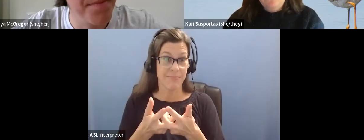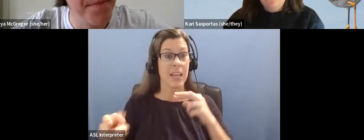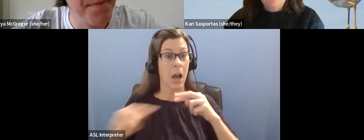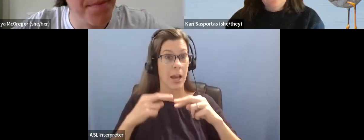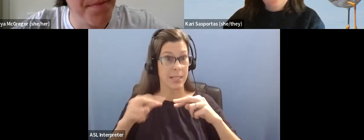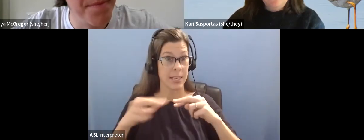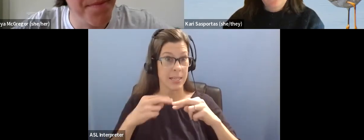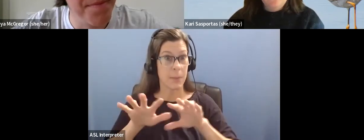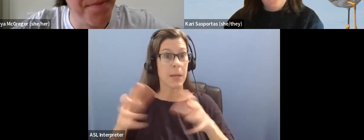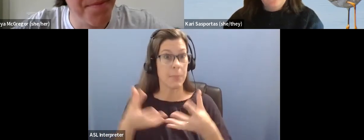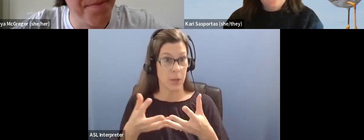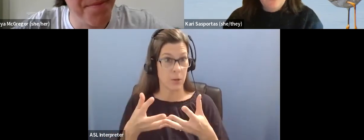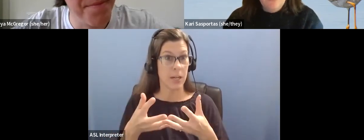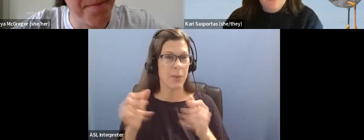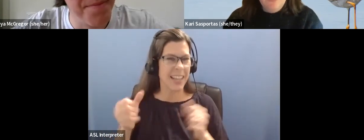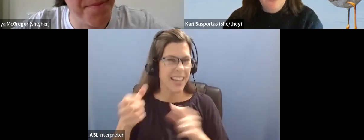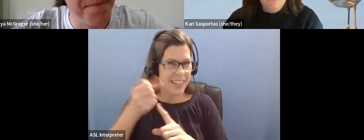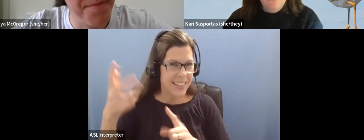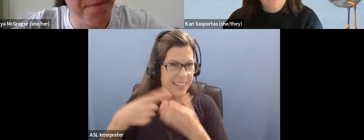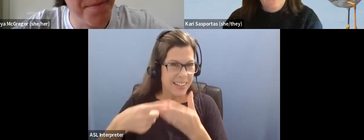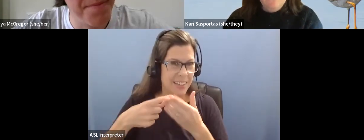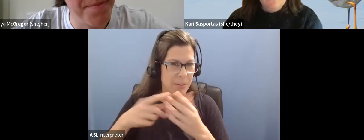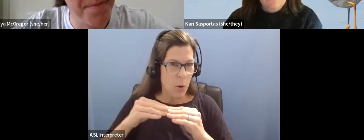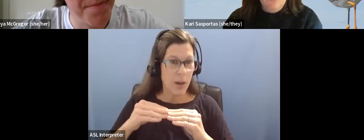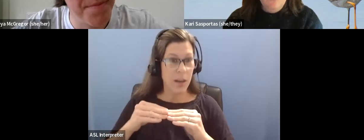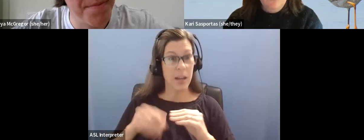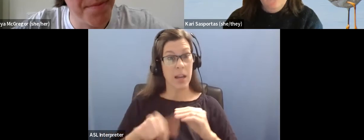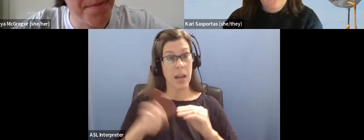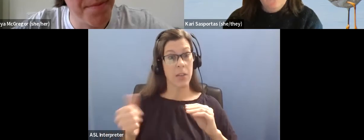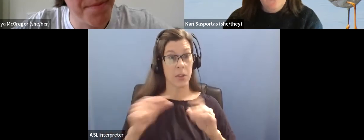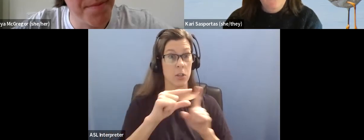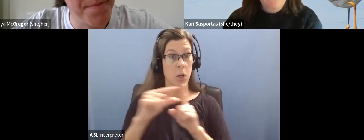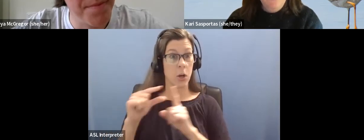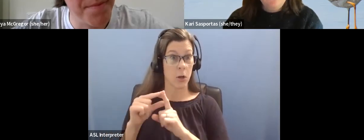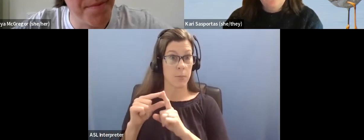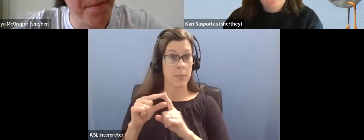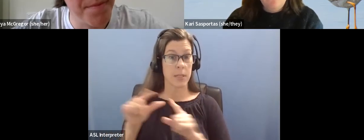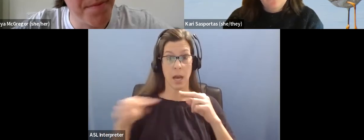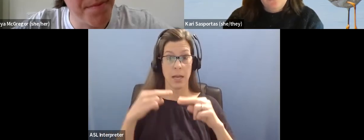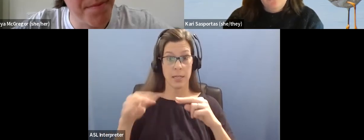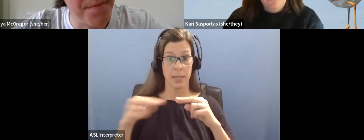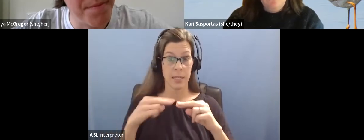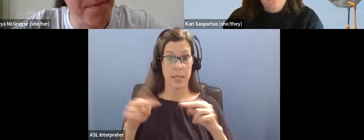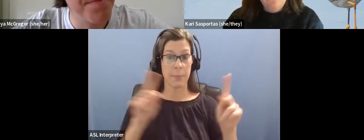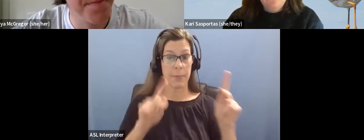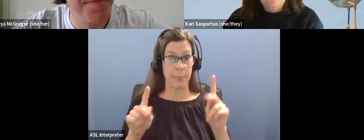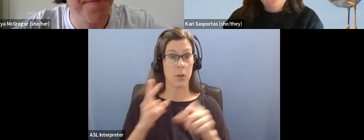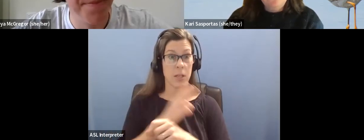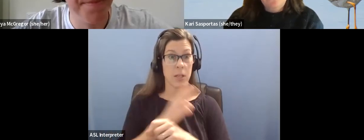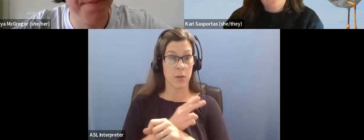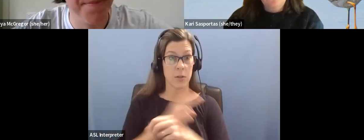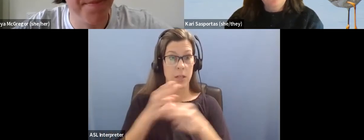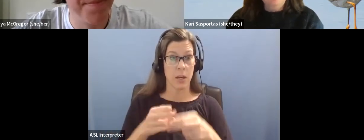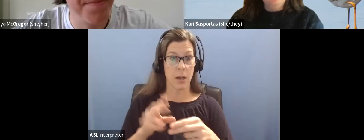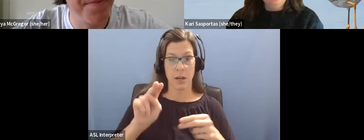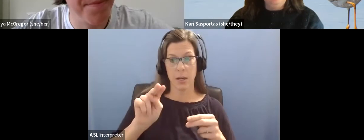well, and we can talk about this too, there's other terminology that autistic people use, um, like neurodivergent. I could also